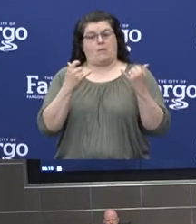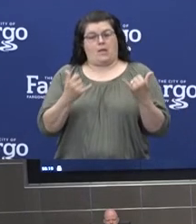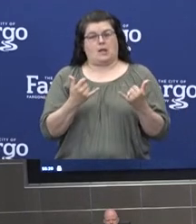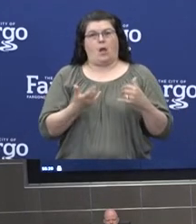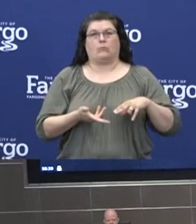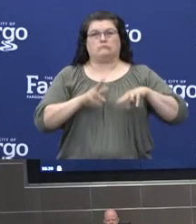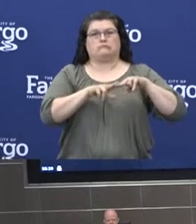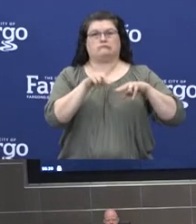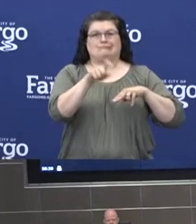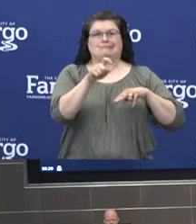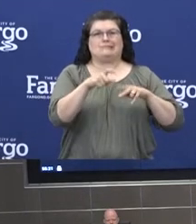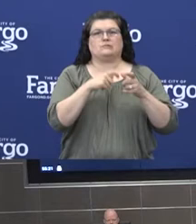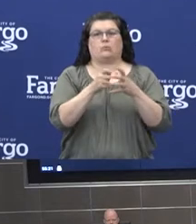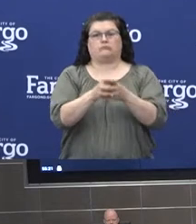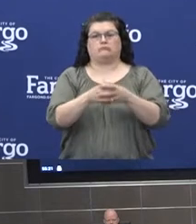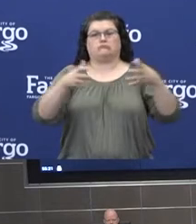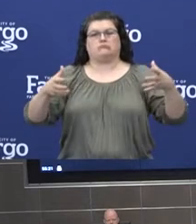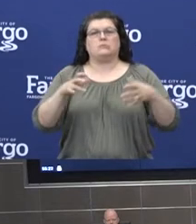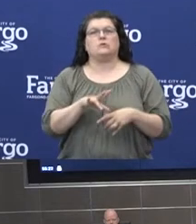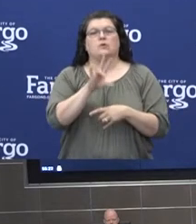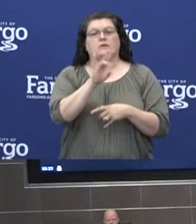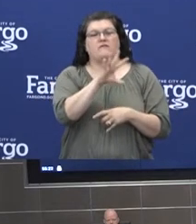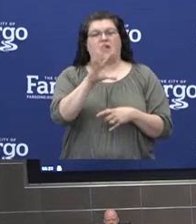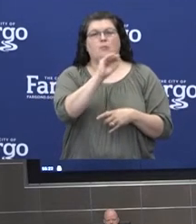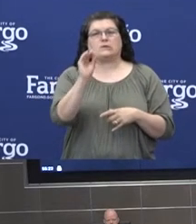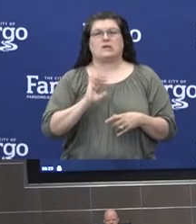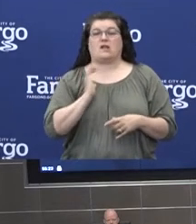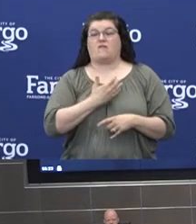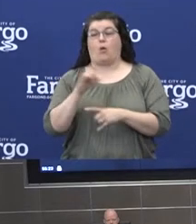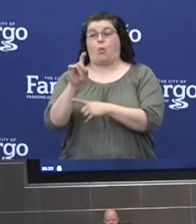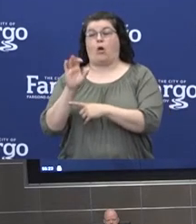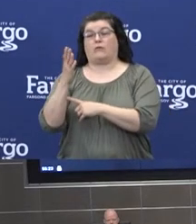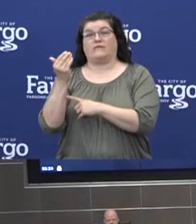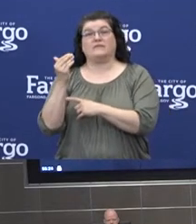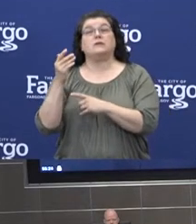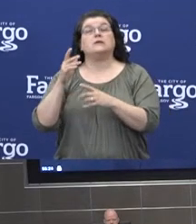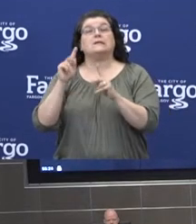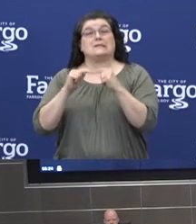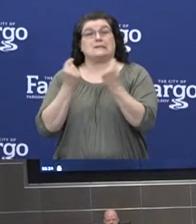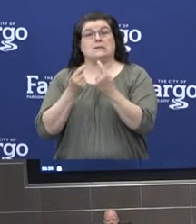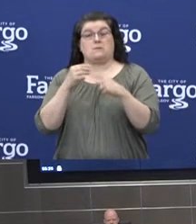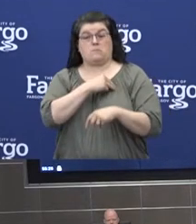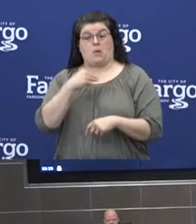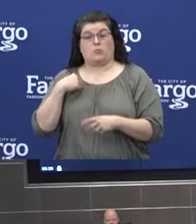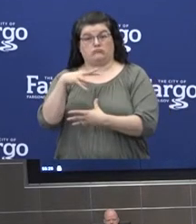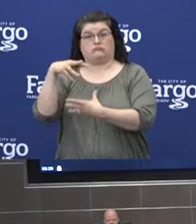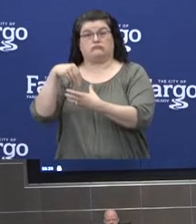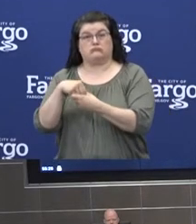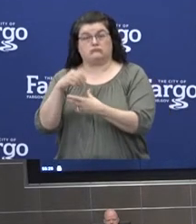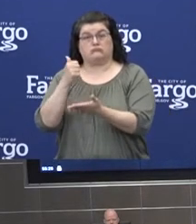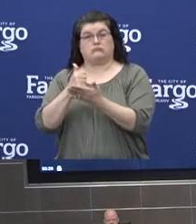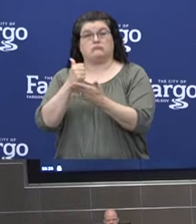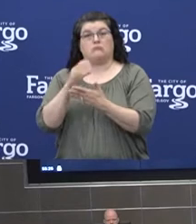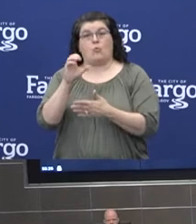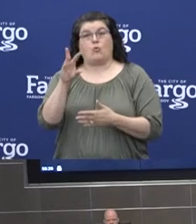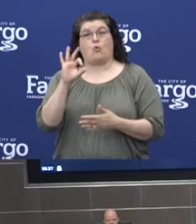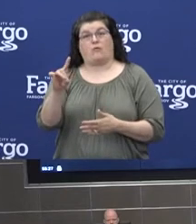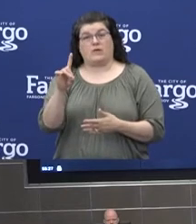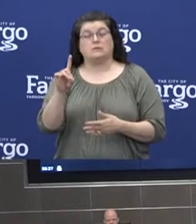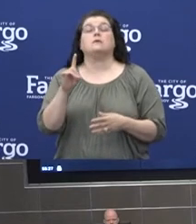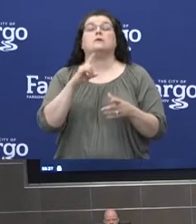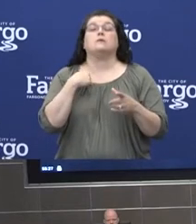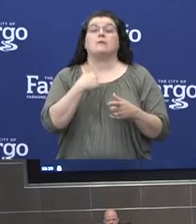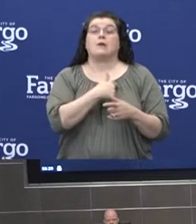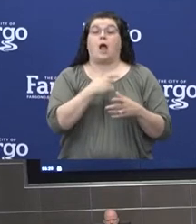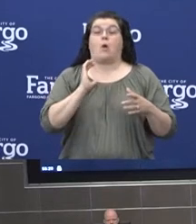75% of our 152 team members have recorded time for COVID efforts, with many of the hours well above their normal schedule